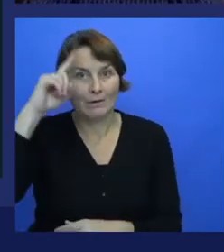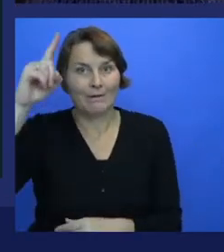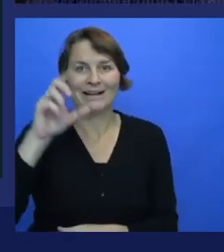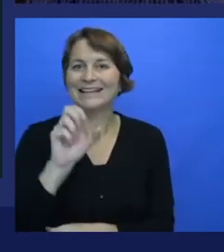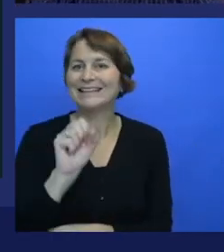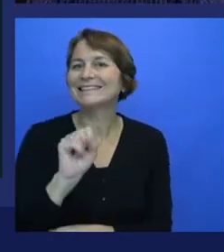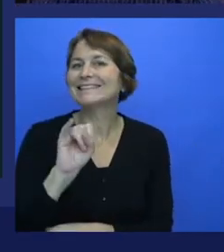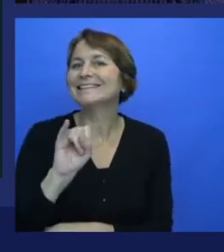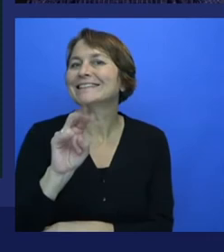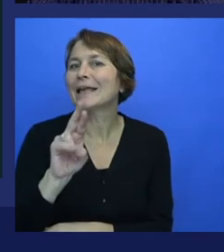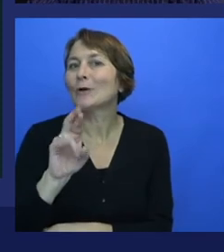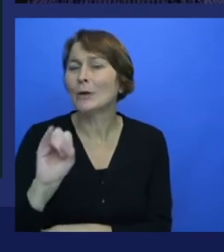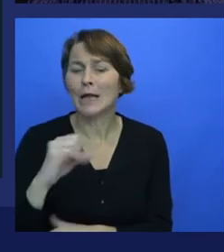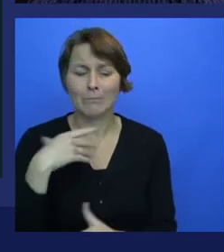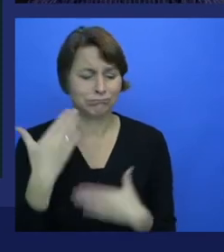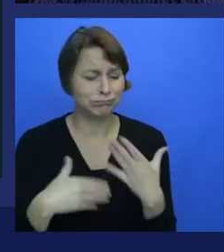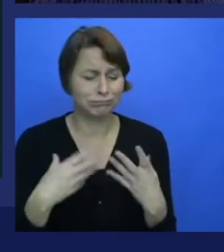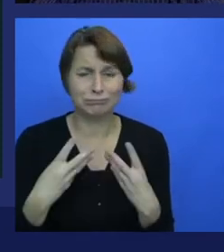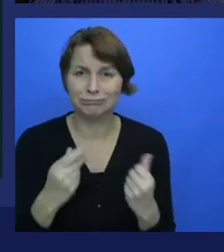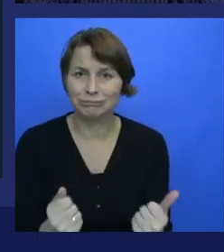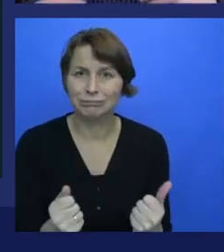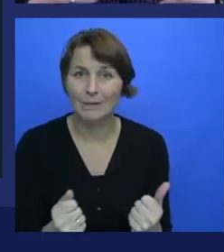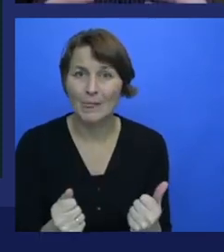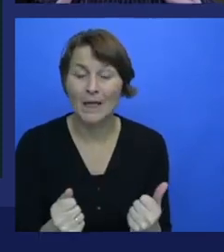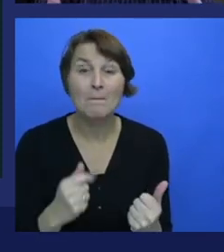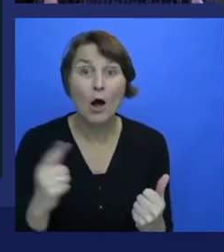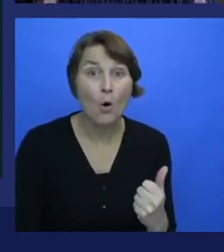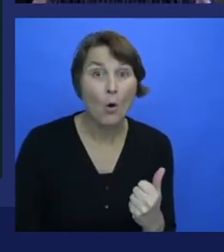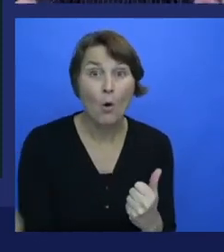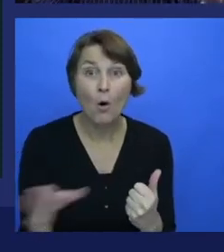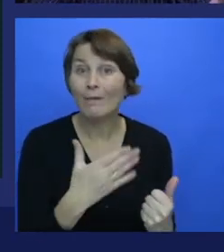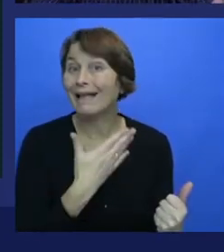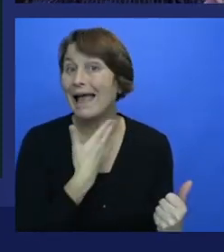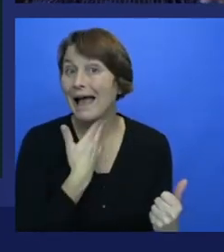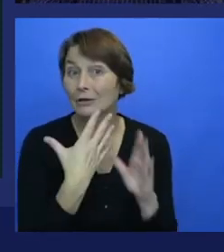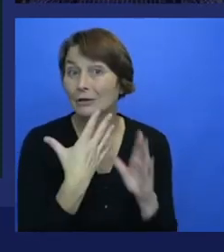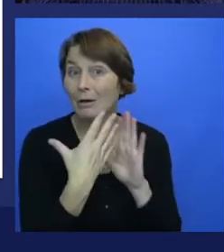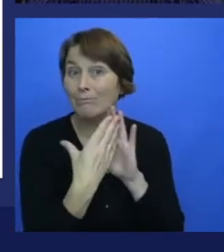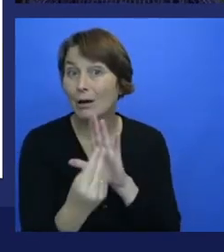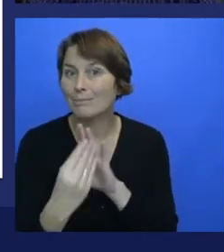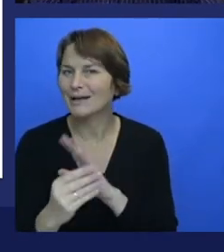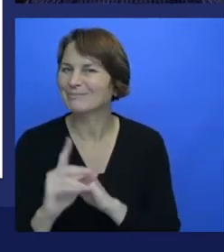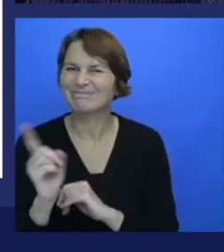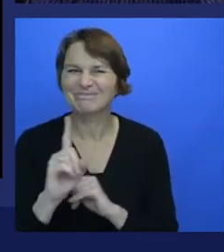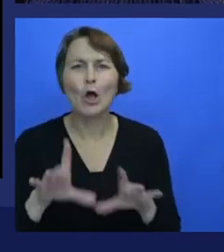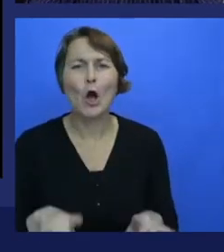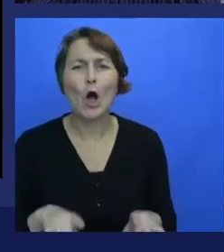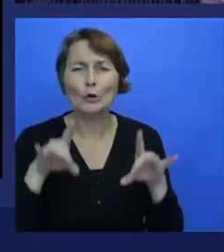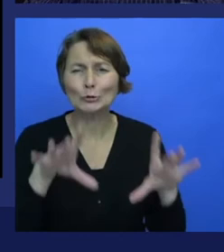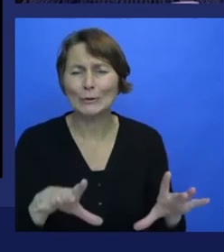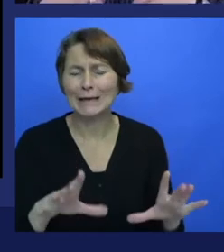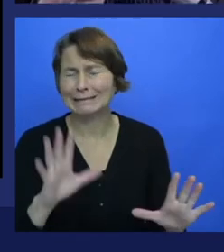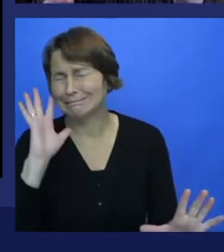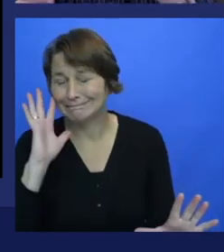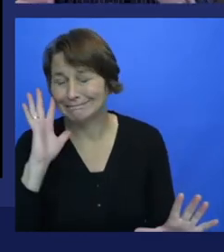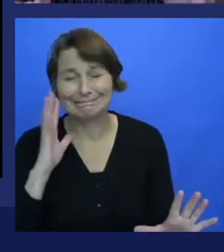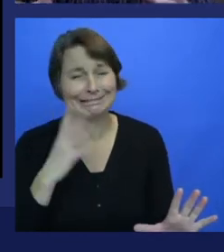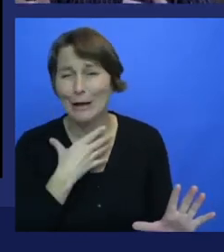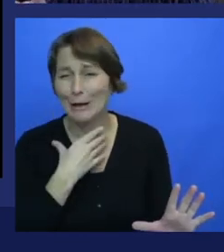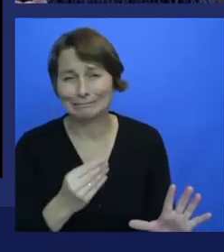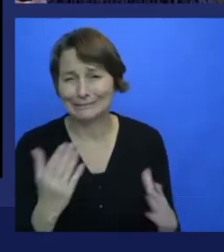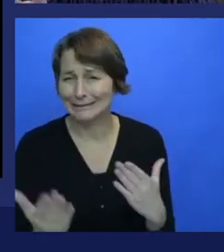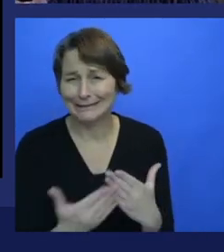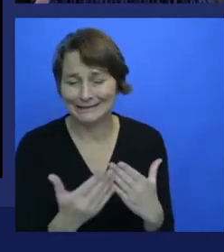some accents are harder than other accents. But that, Siri, Google Voice, even Cortana, all